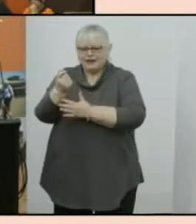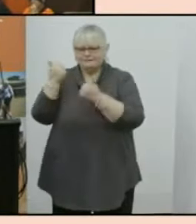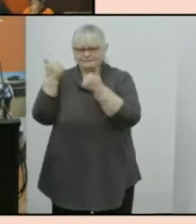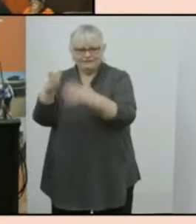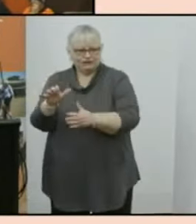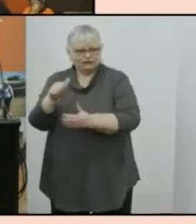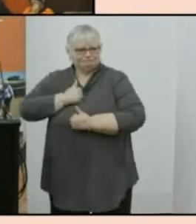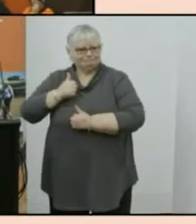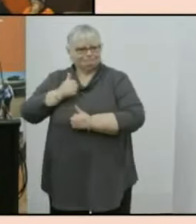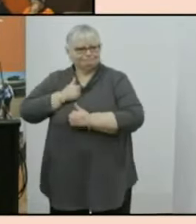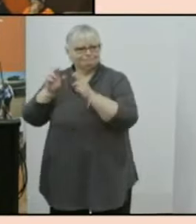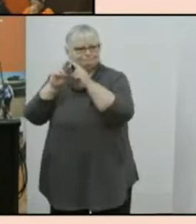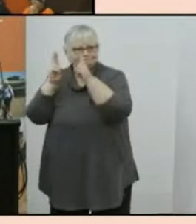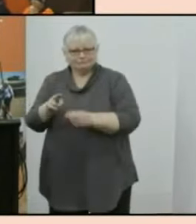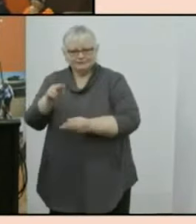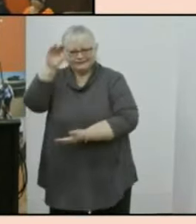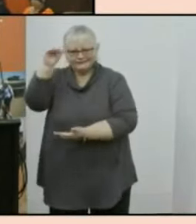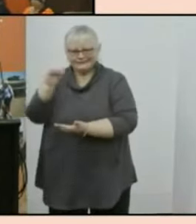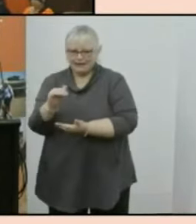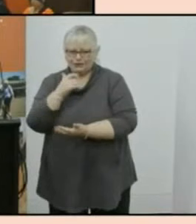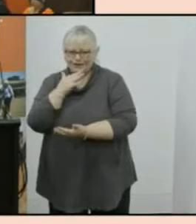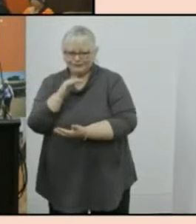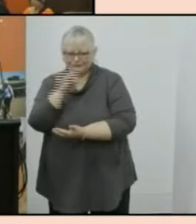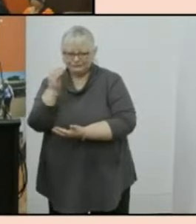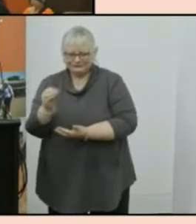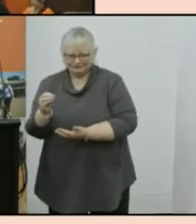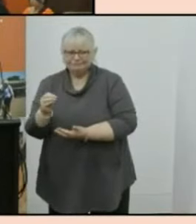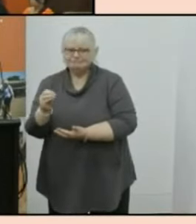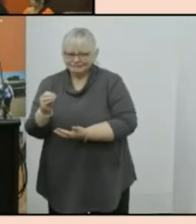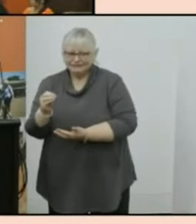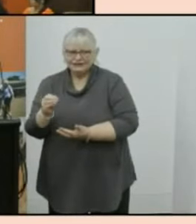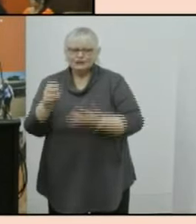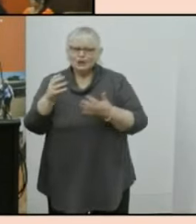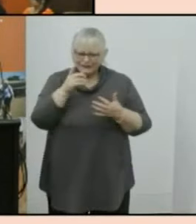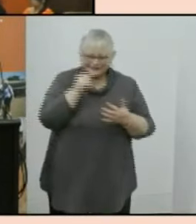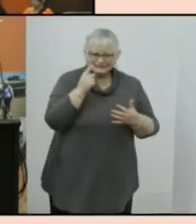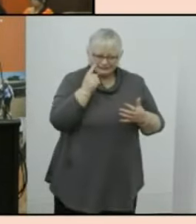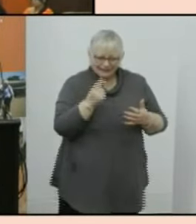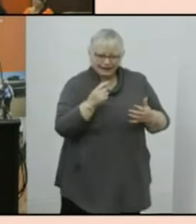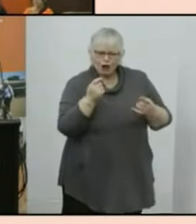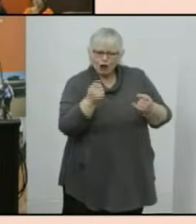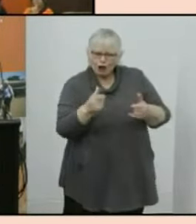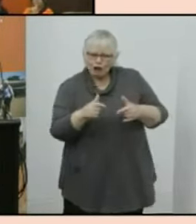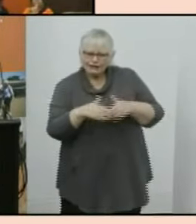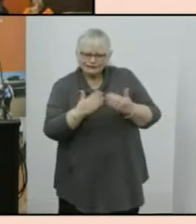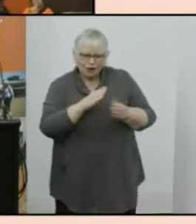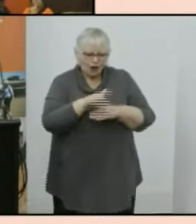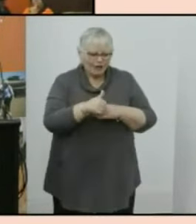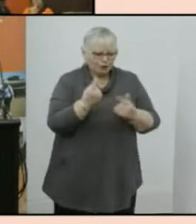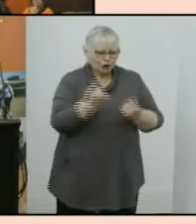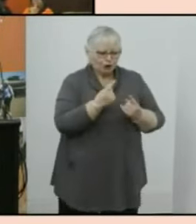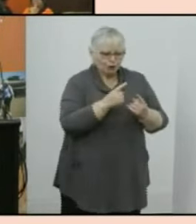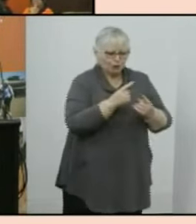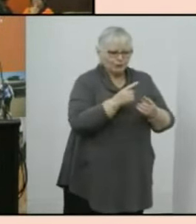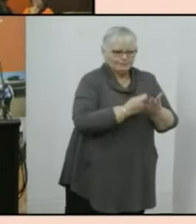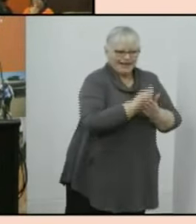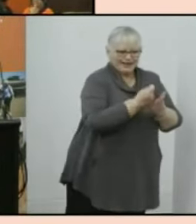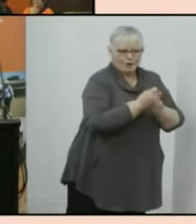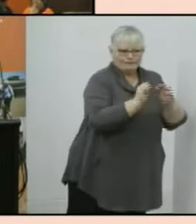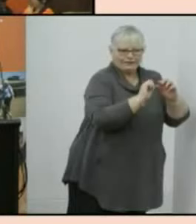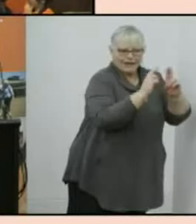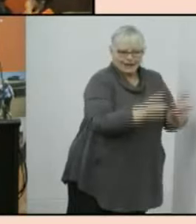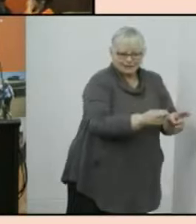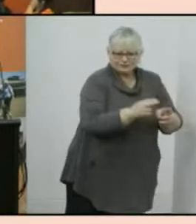has gone down by a reasonable amount so there are quite a lot of patterns in terms of home ownership in the data um